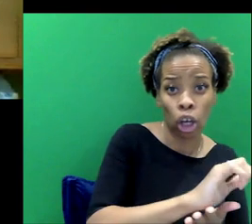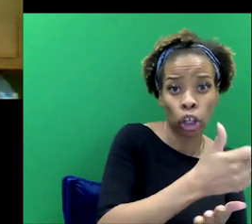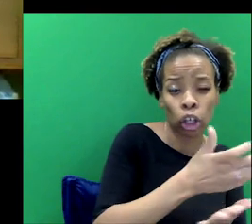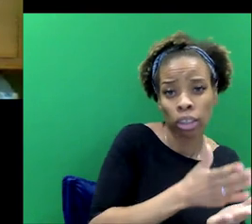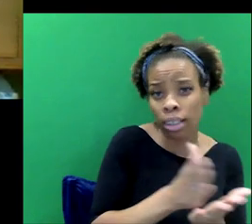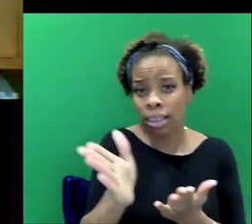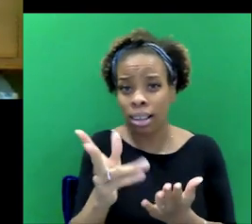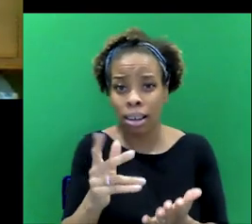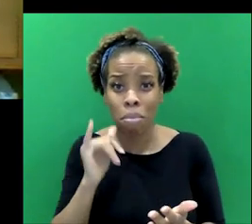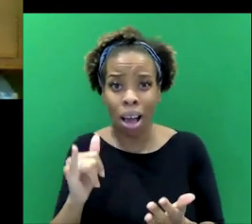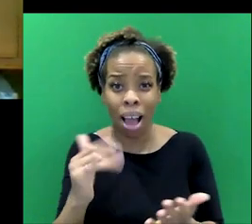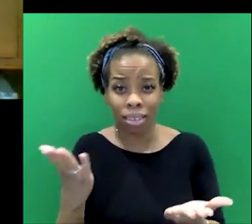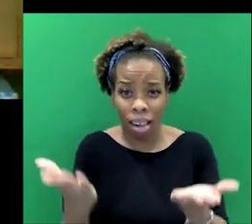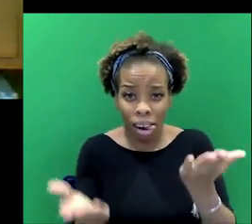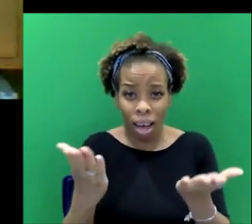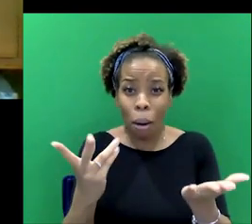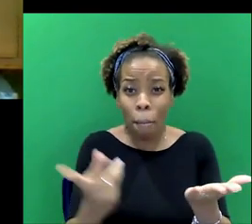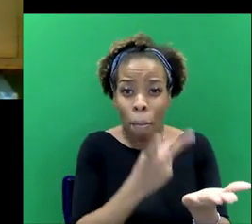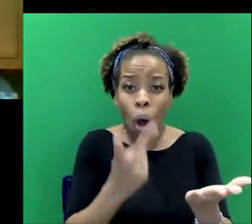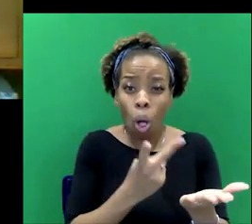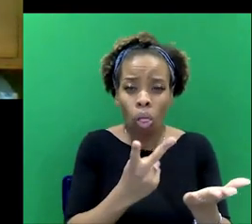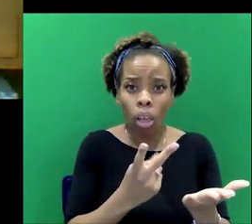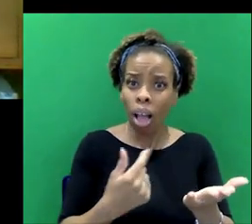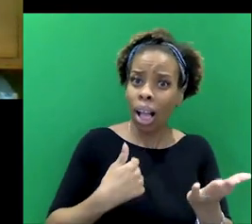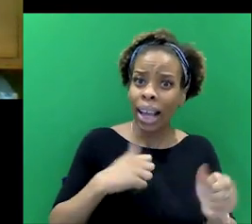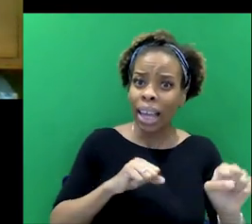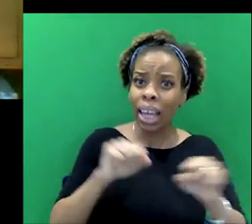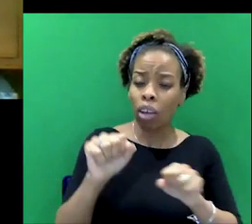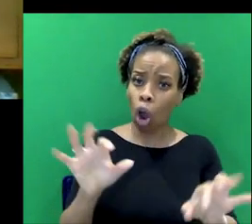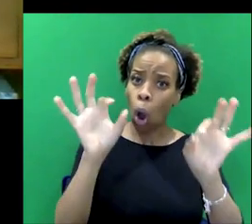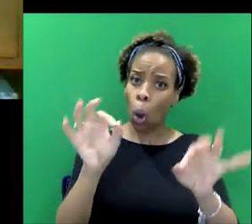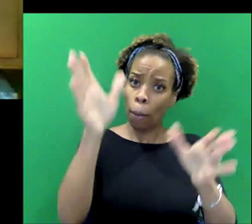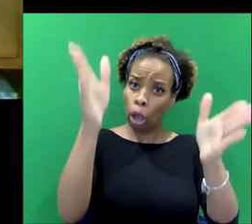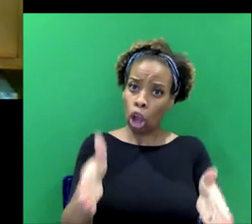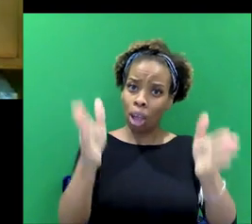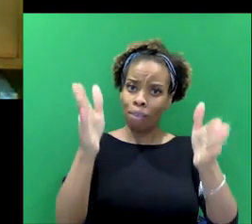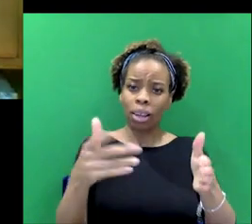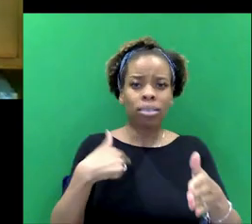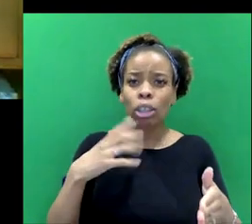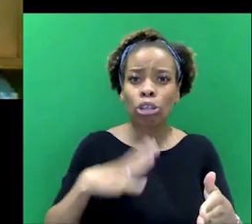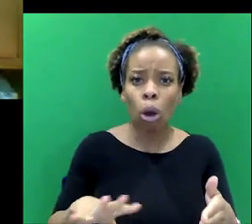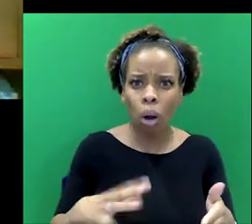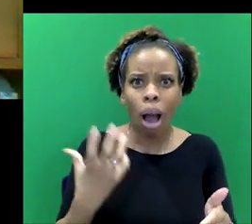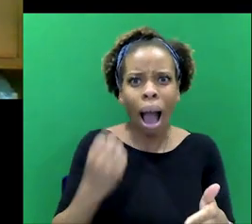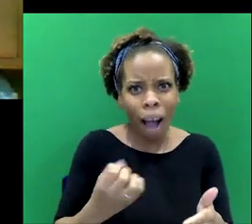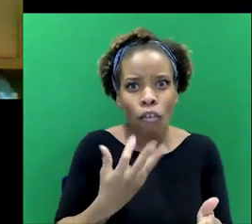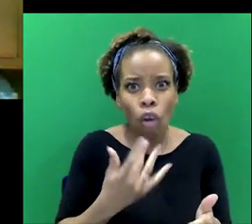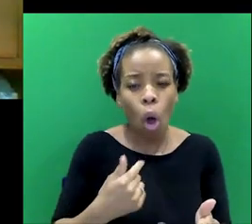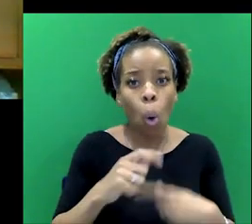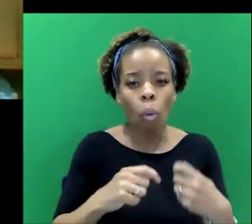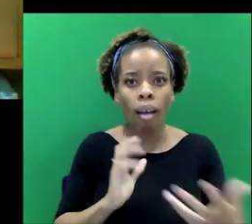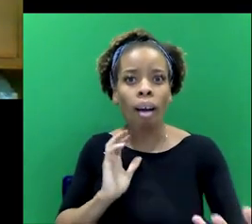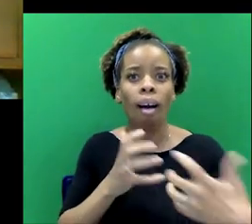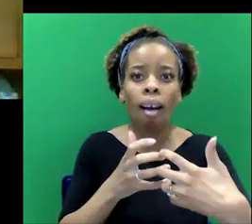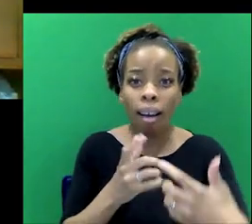in a way that is appealing. We don't want our heroes to be perfect. And, you know, without flaws. And